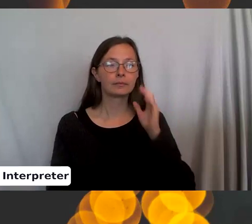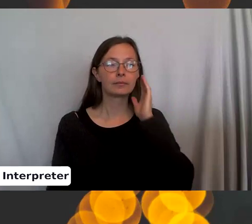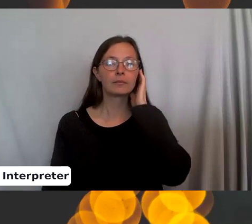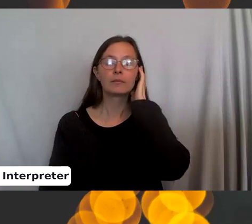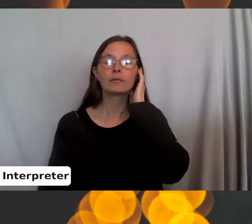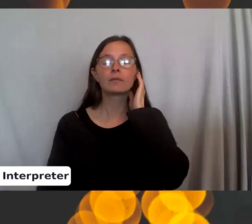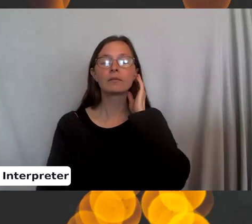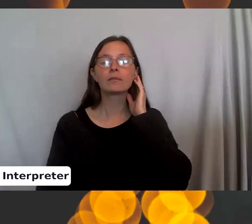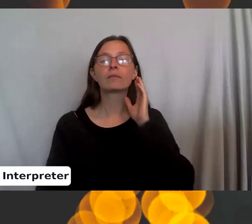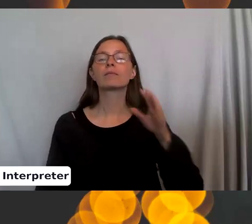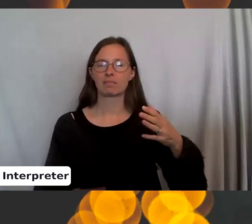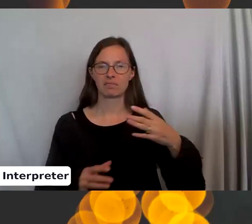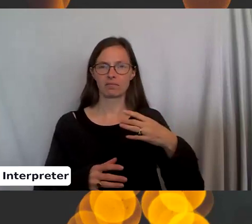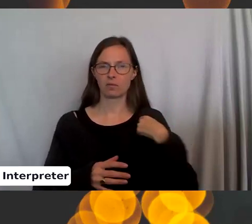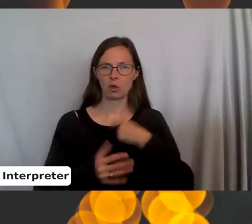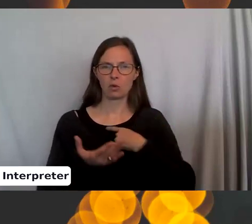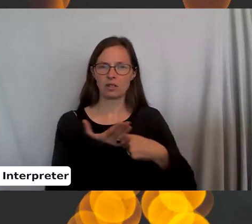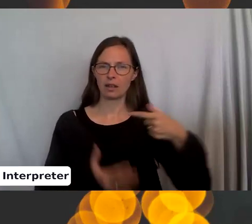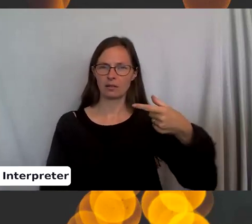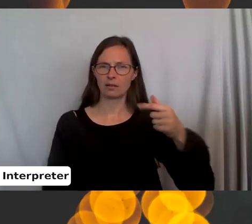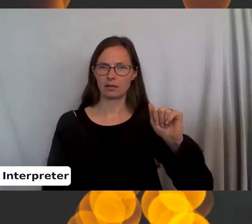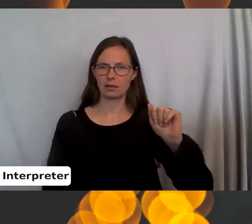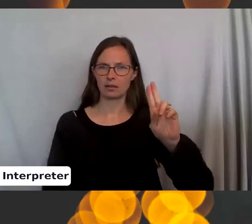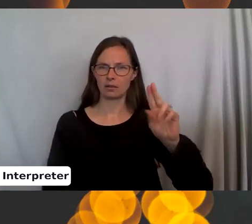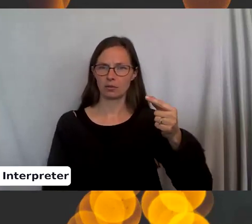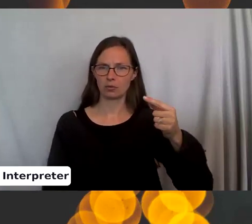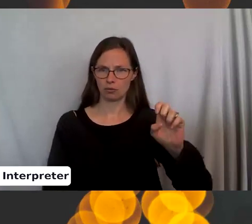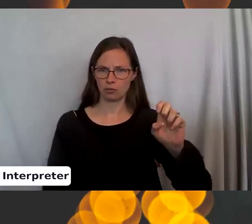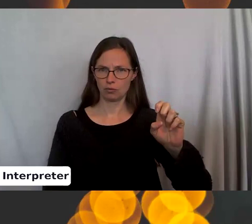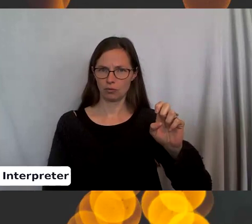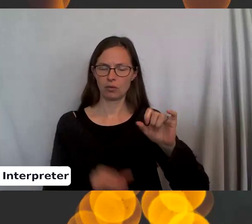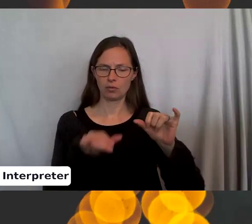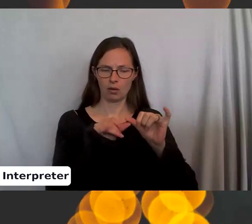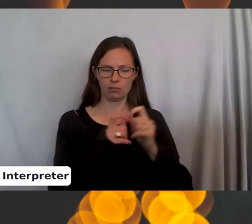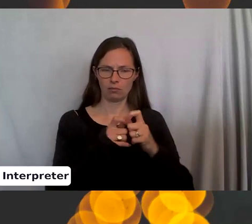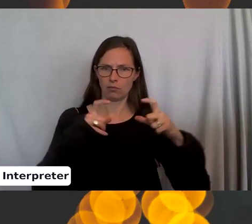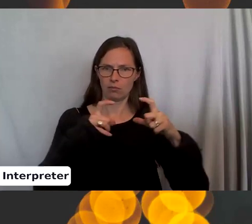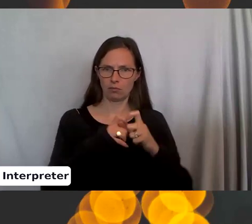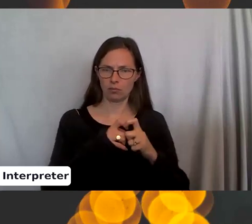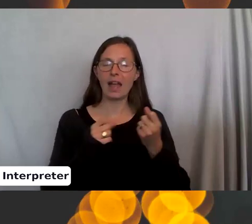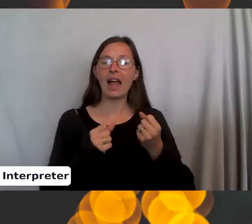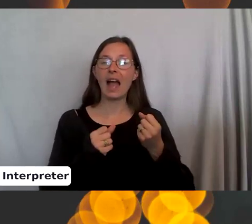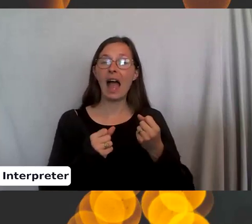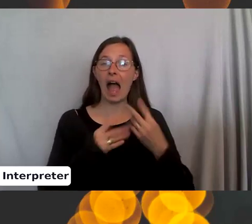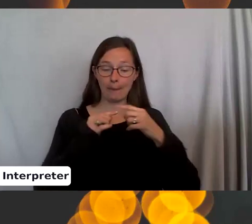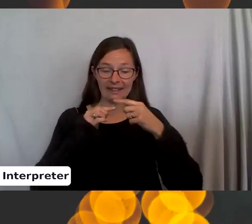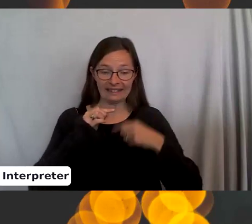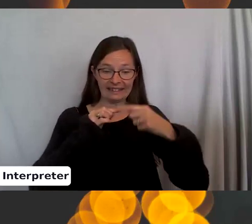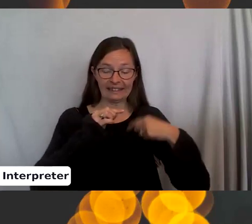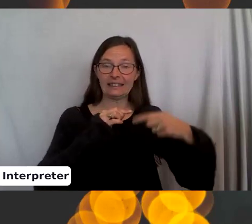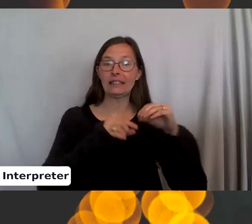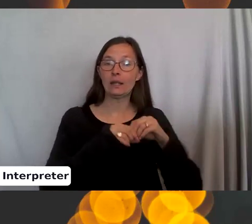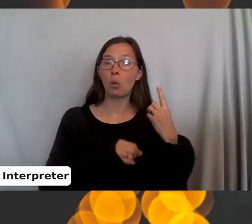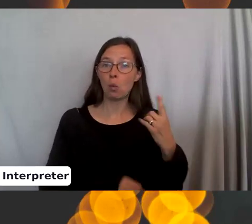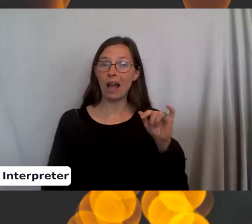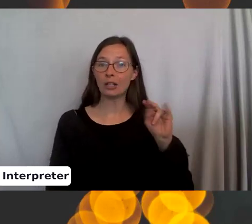the way gauge works is however many stitches are in an inch is how many stitches you're going to want